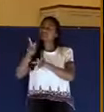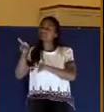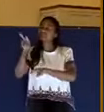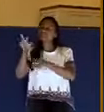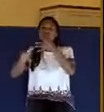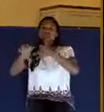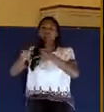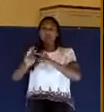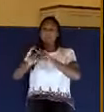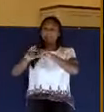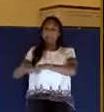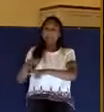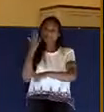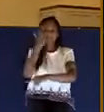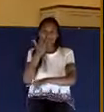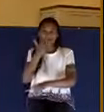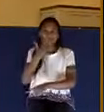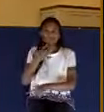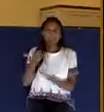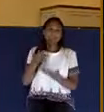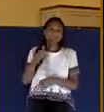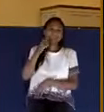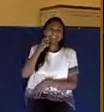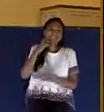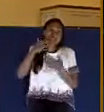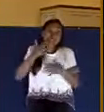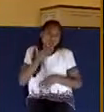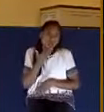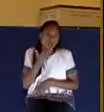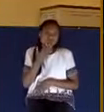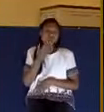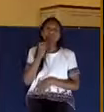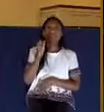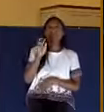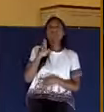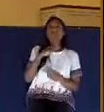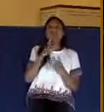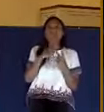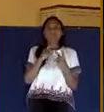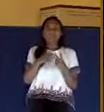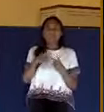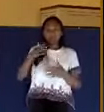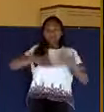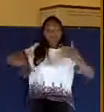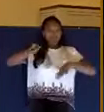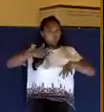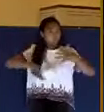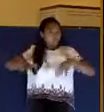skin color or make a judgment based on what they see them wearing.